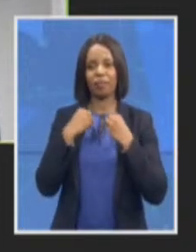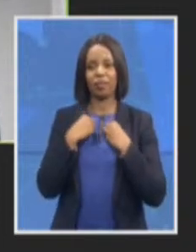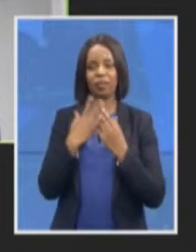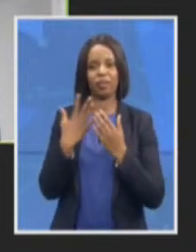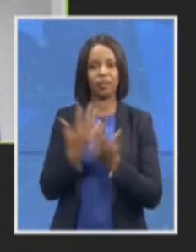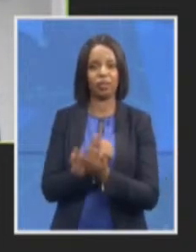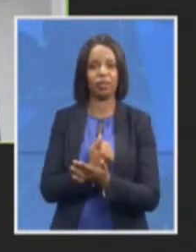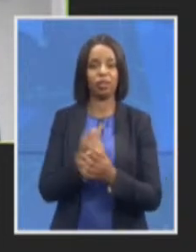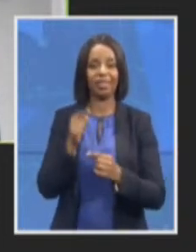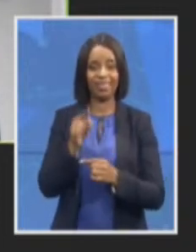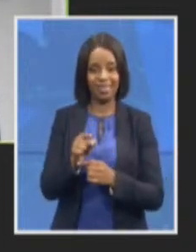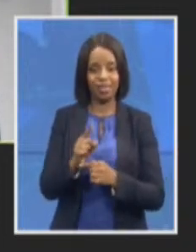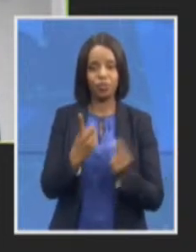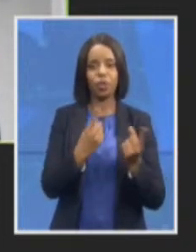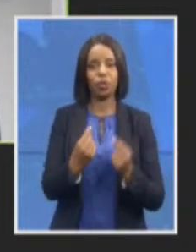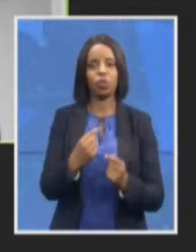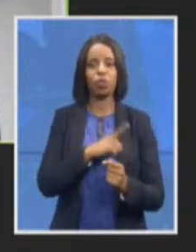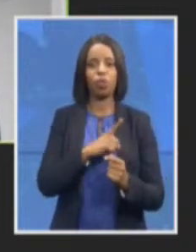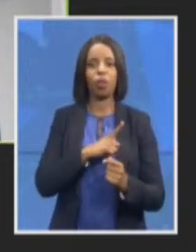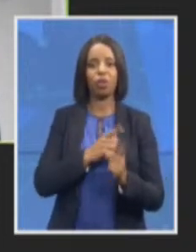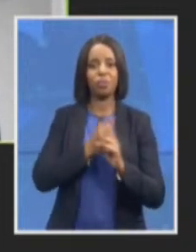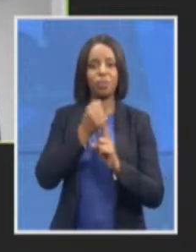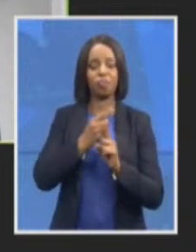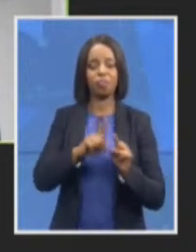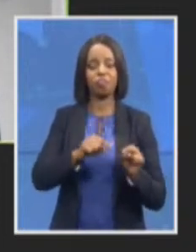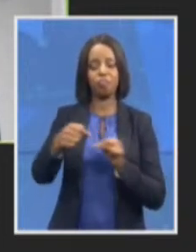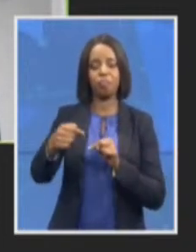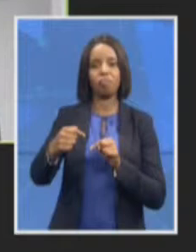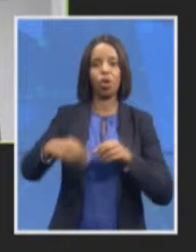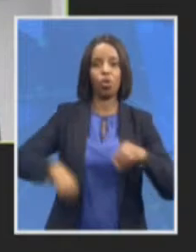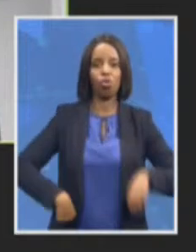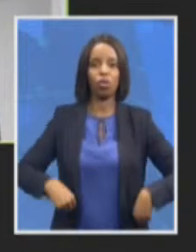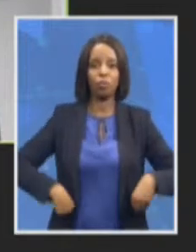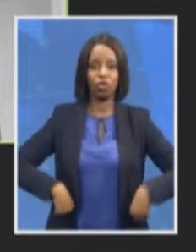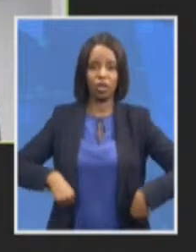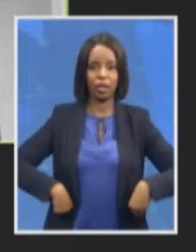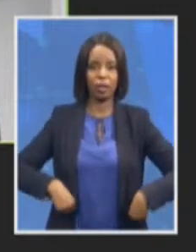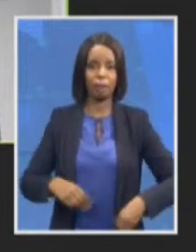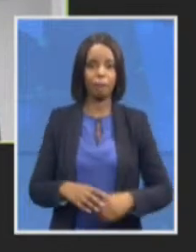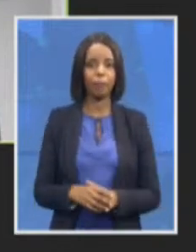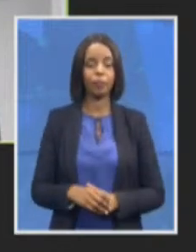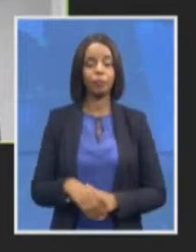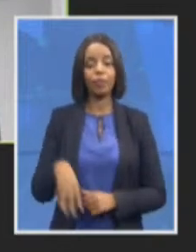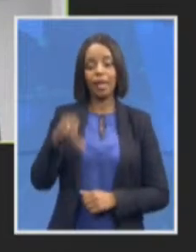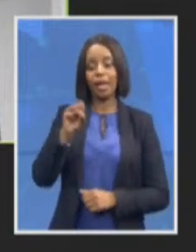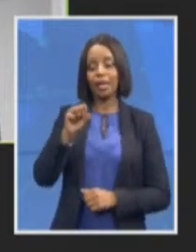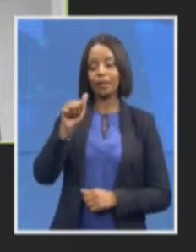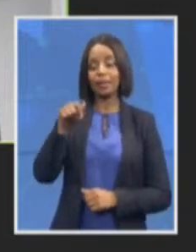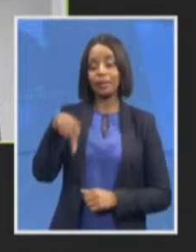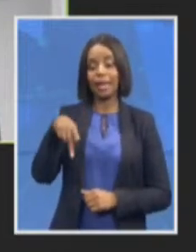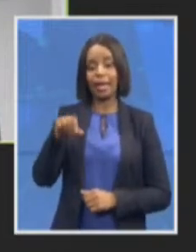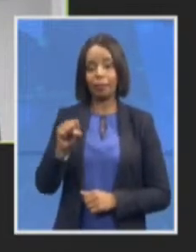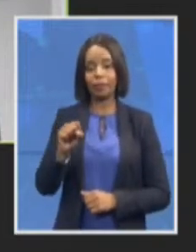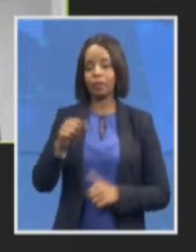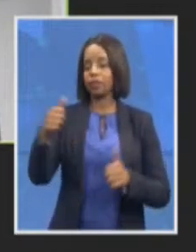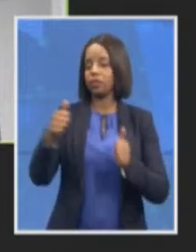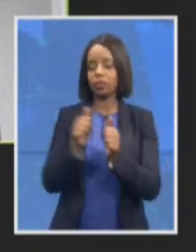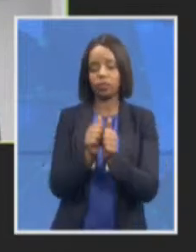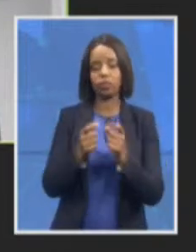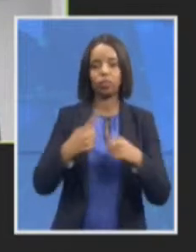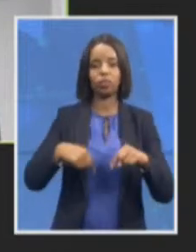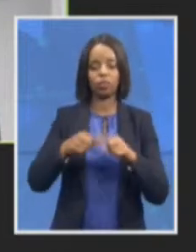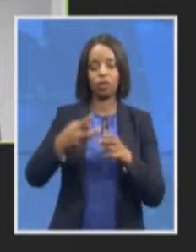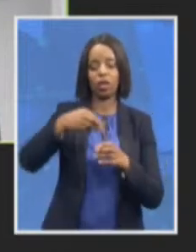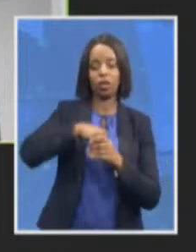beyond our key partner in the SAPS and including the DPCI we are working also with the Financial Intelligence Center